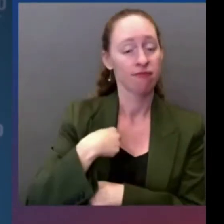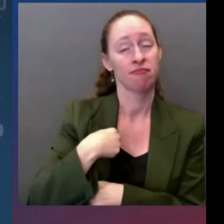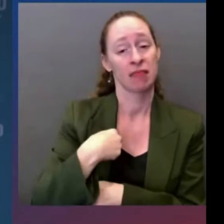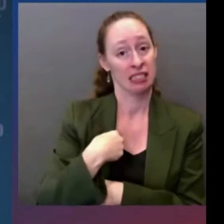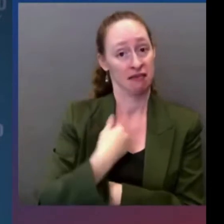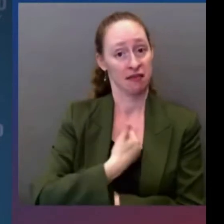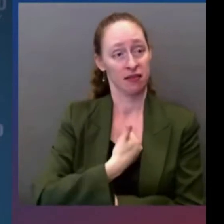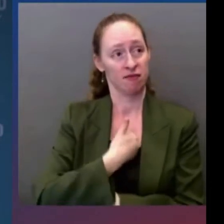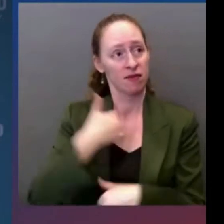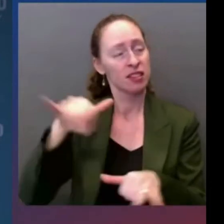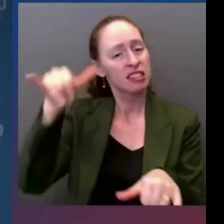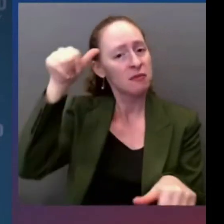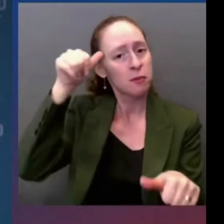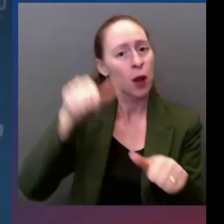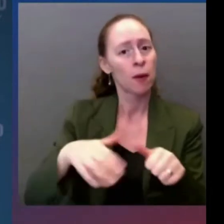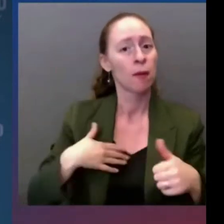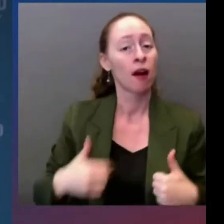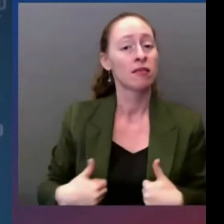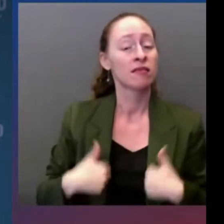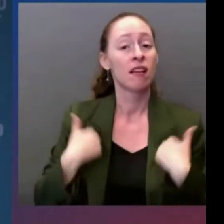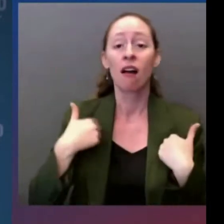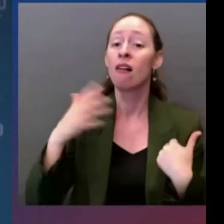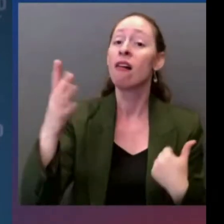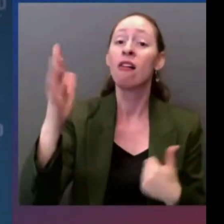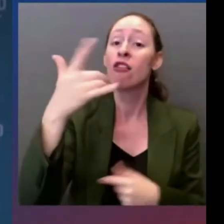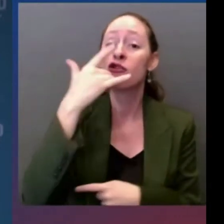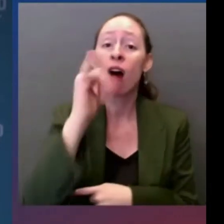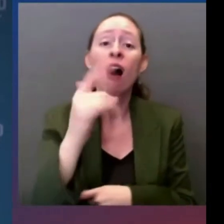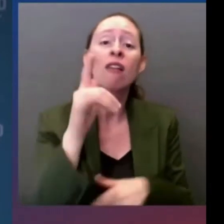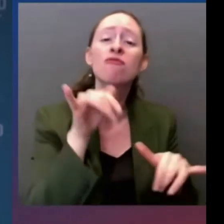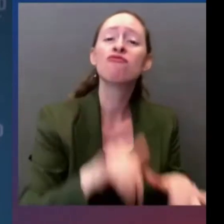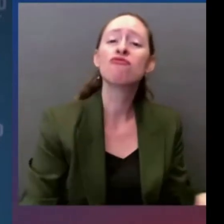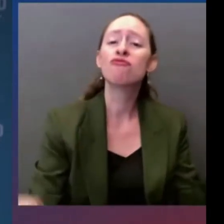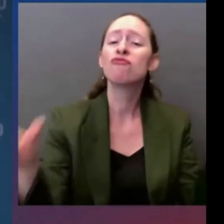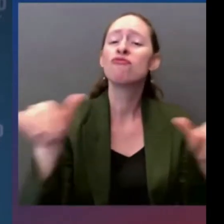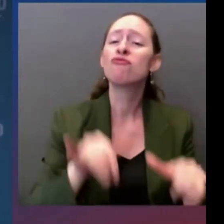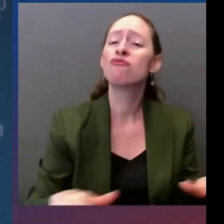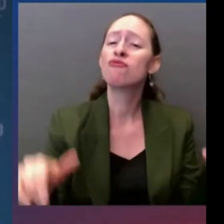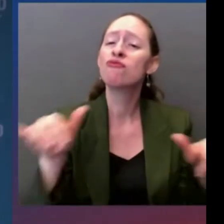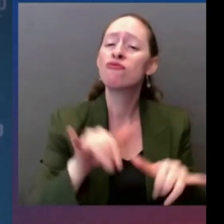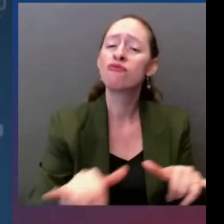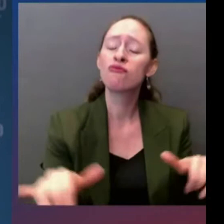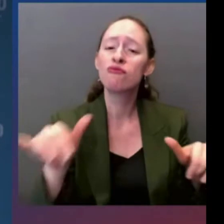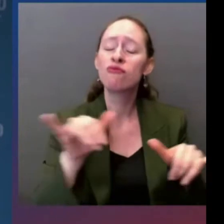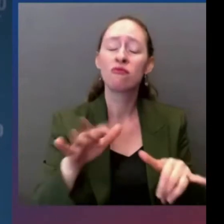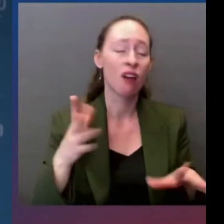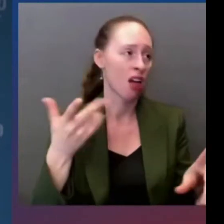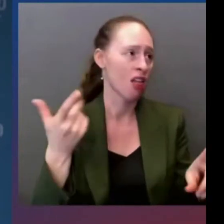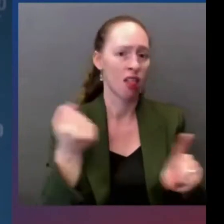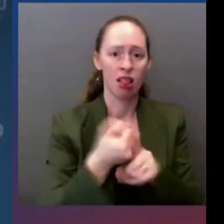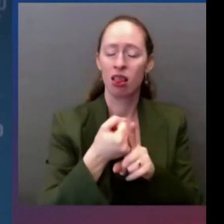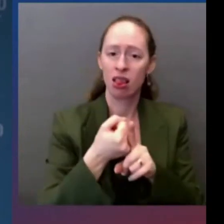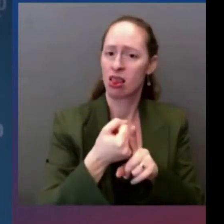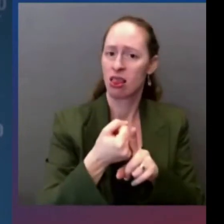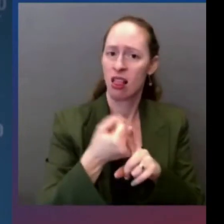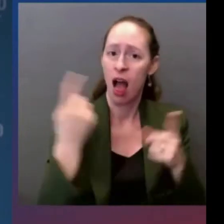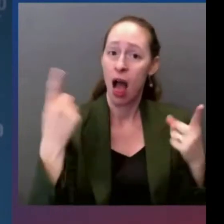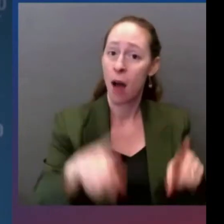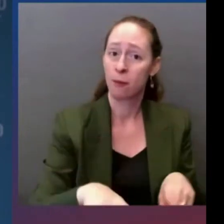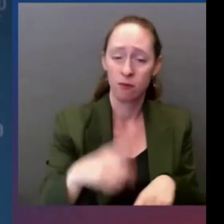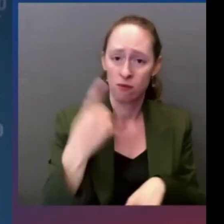friends became an extraordinary tragedy that rocked the entire globe. In the early hours of June 12,